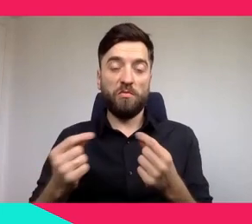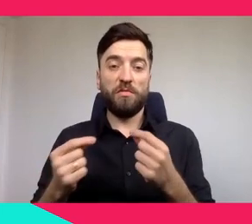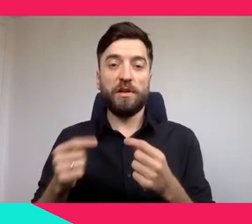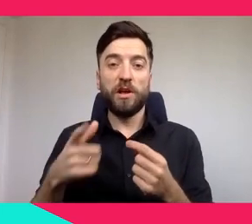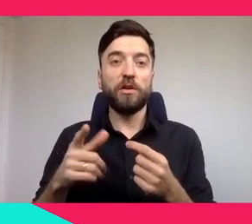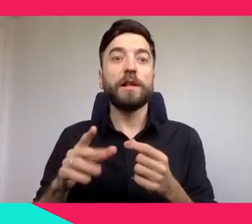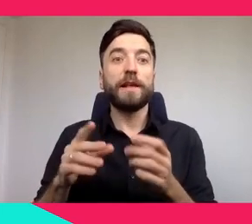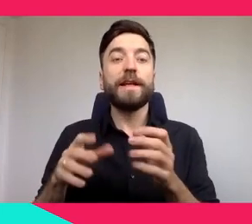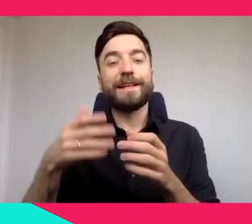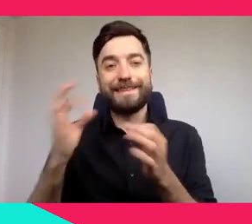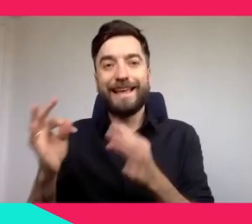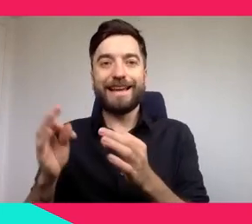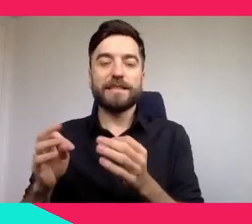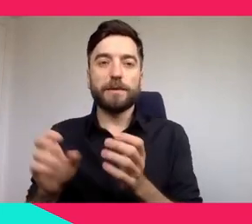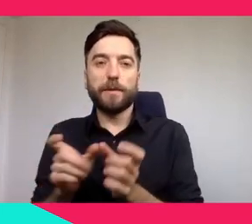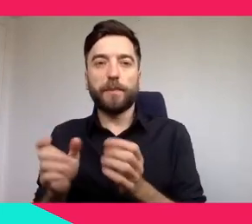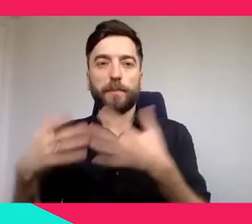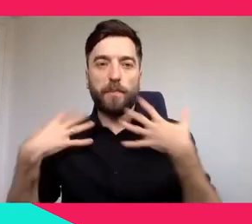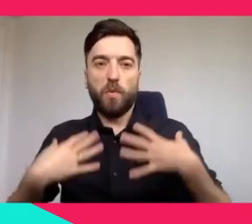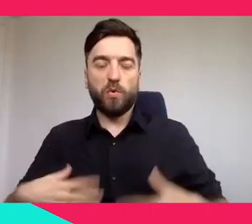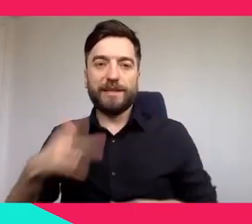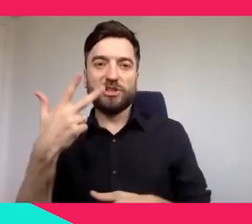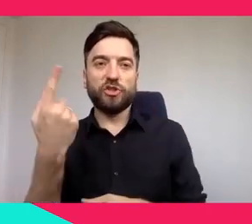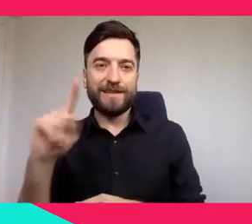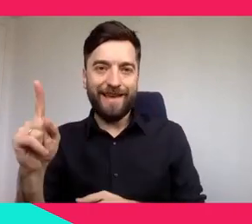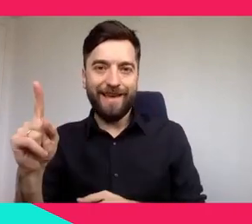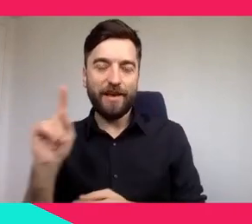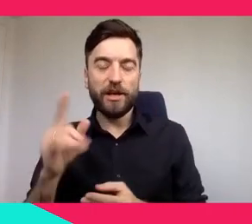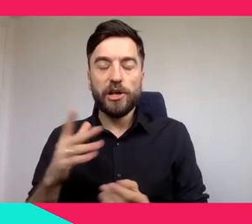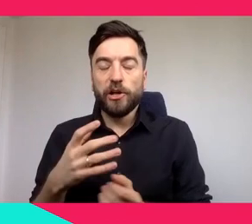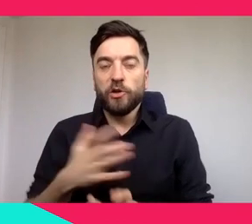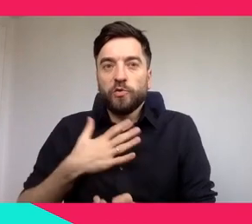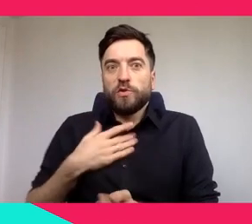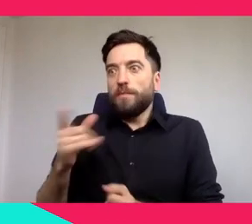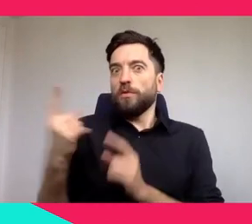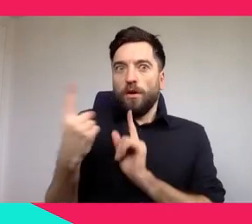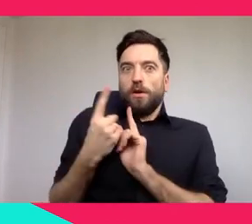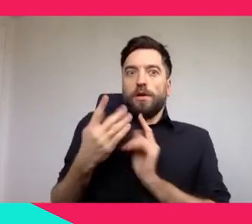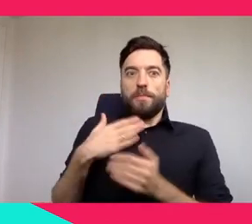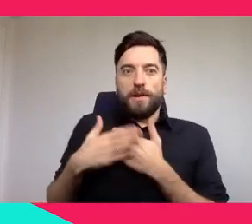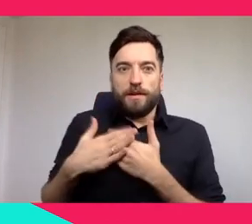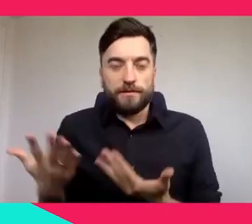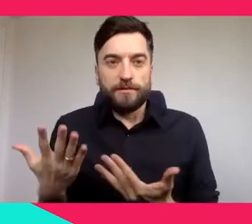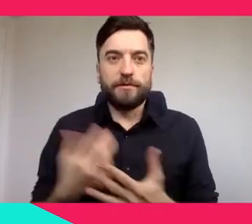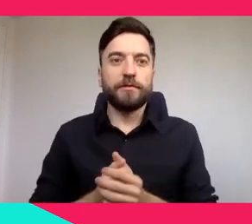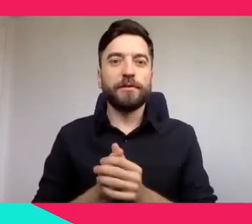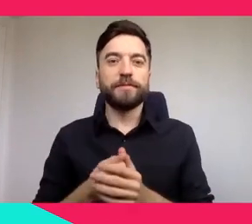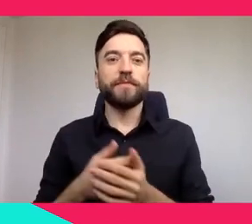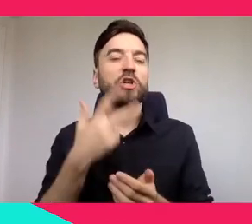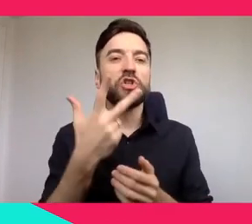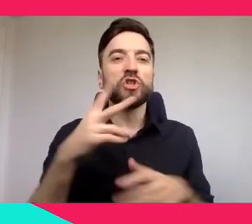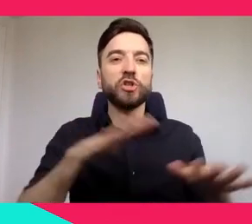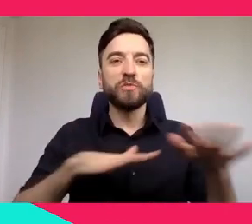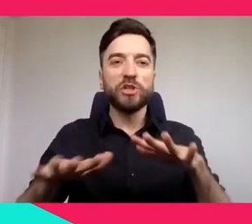have the feeling they're here. There are three virtual rooms in the experience, one room for each conflict,